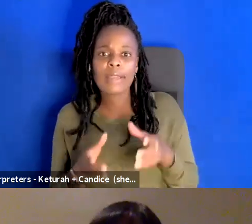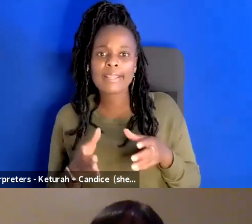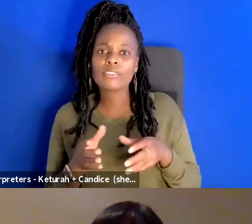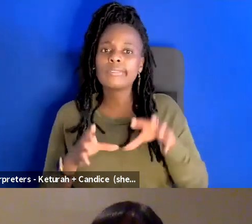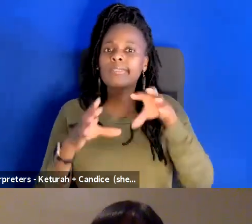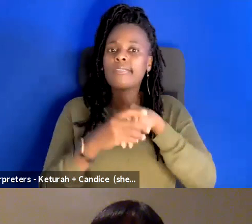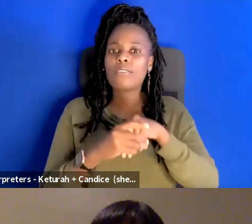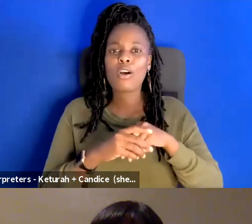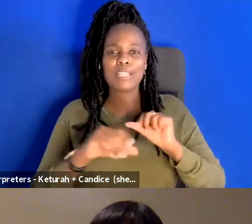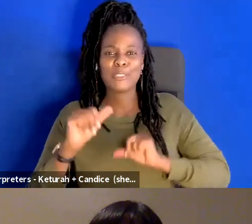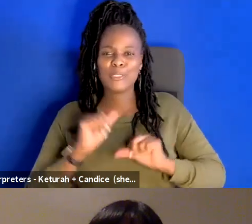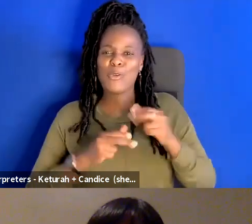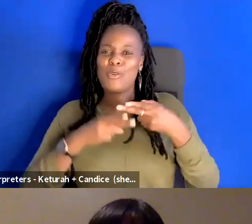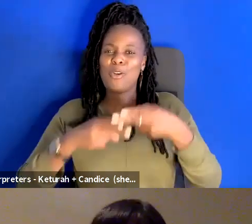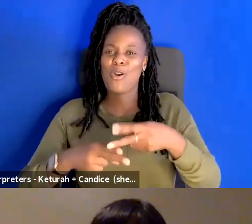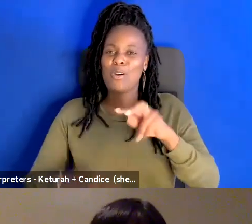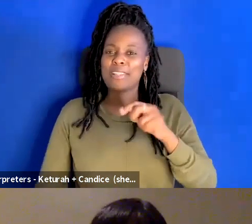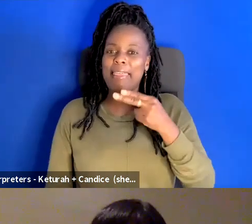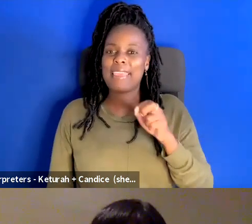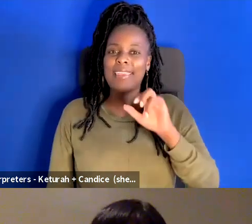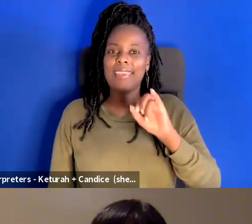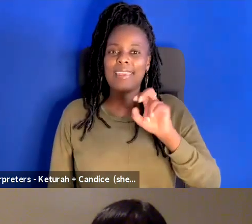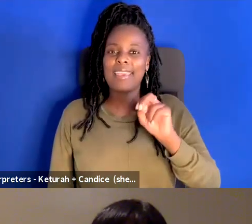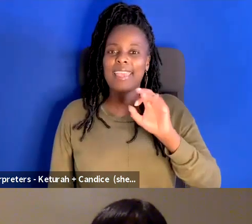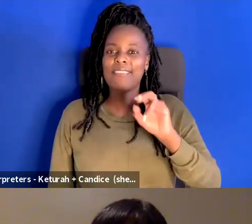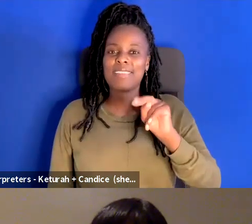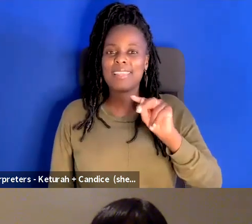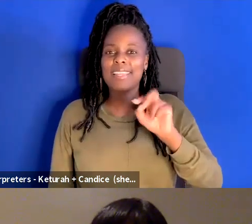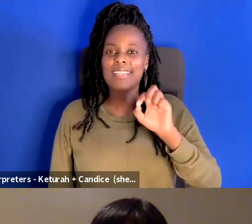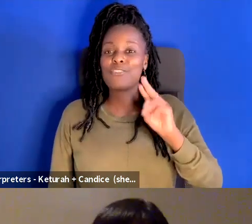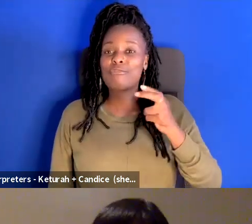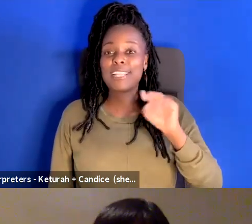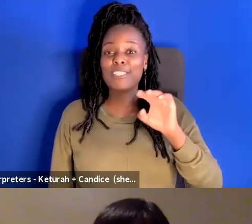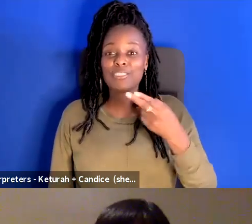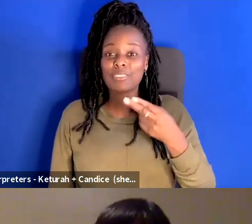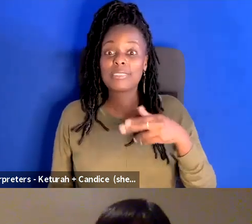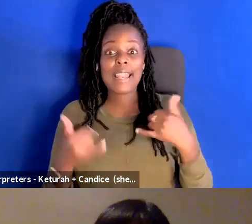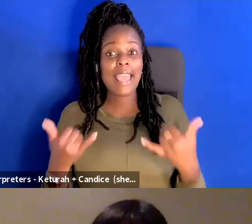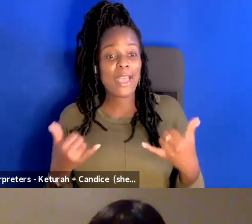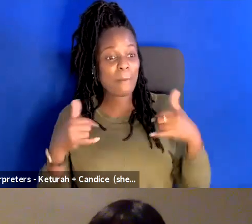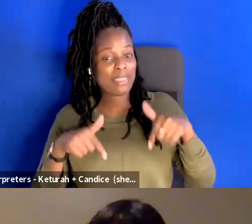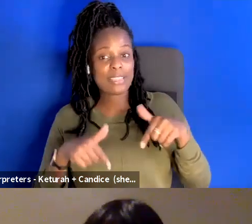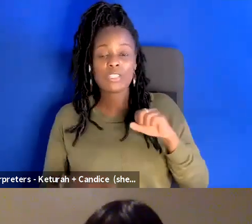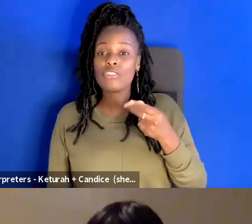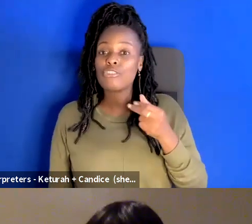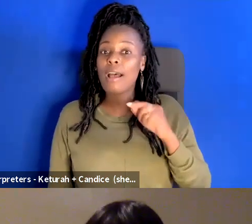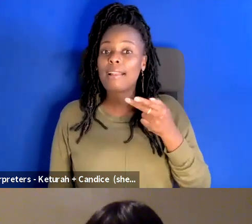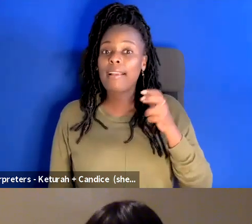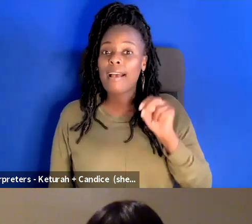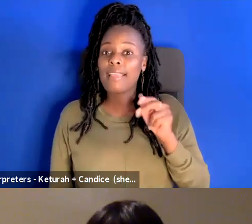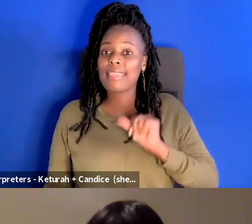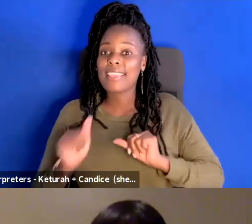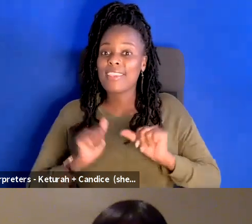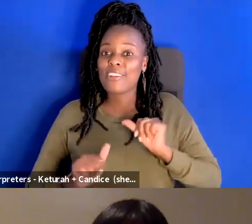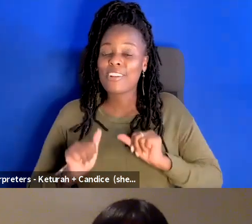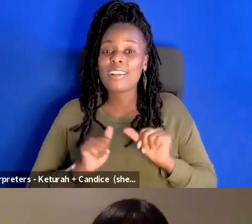I will also say that I'm actually currently at the Shotgun offices, which is on the lands of, which is Hu